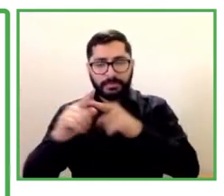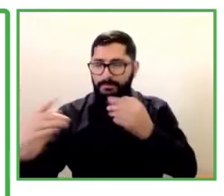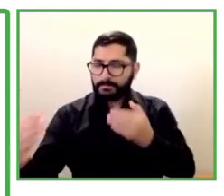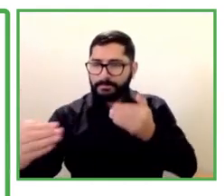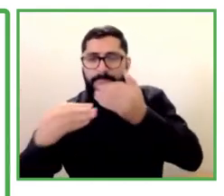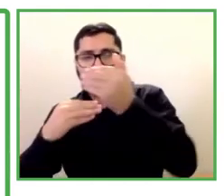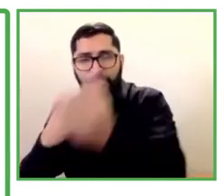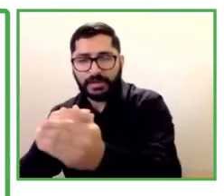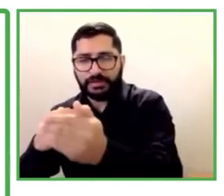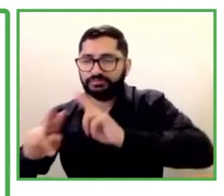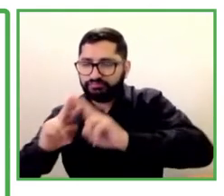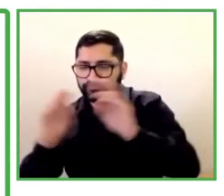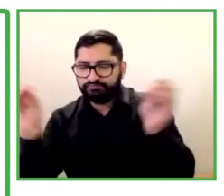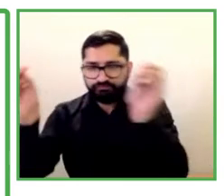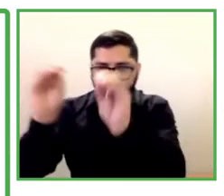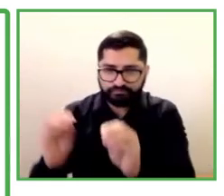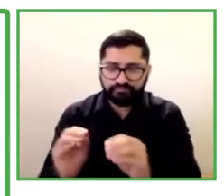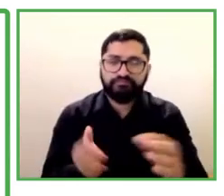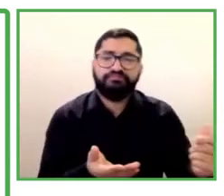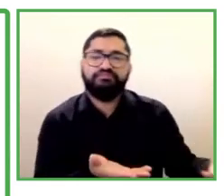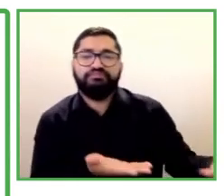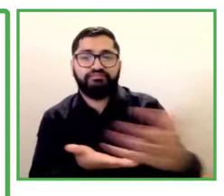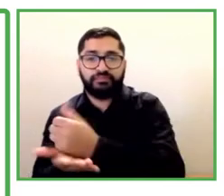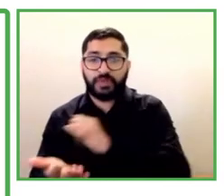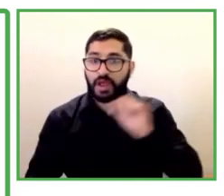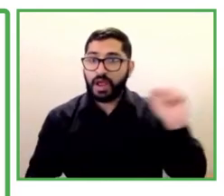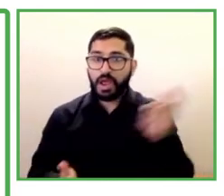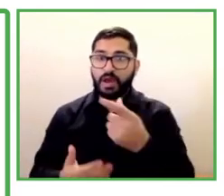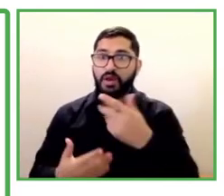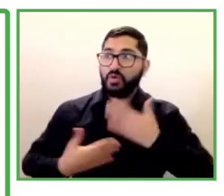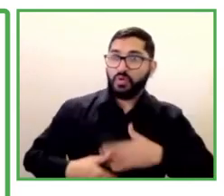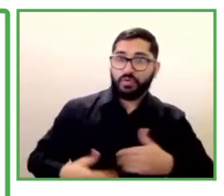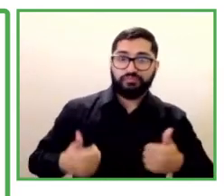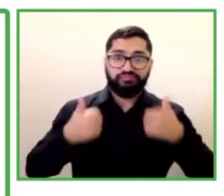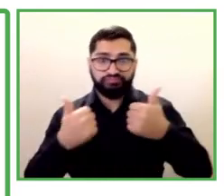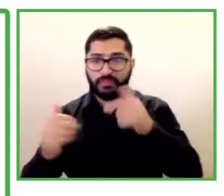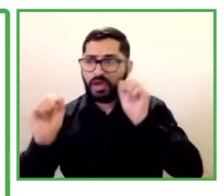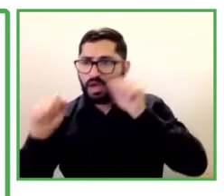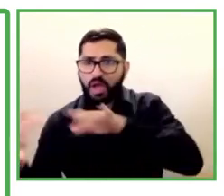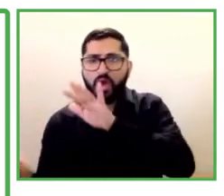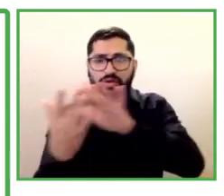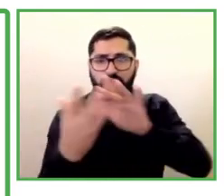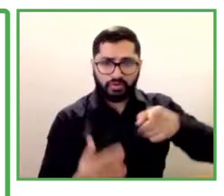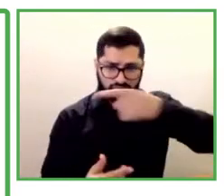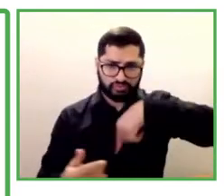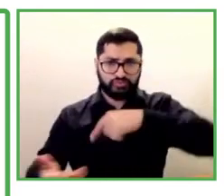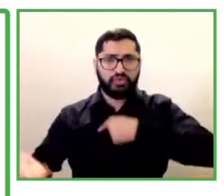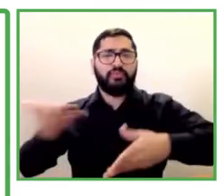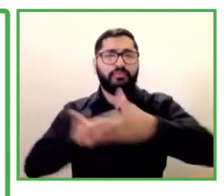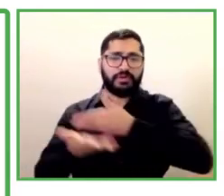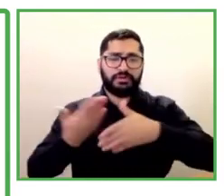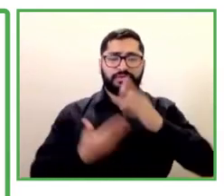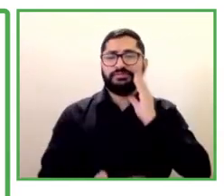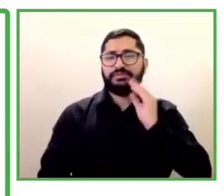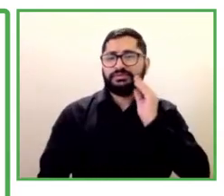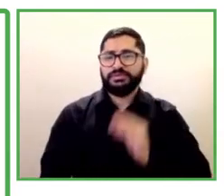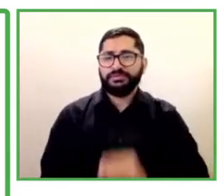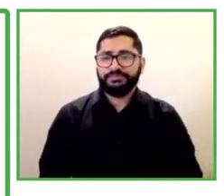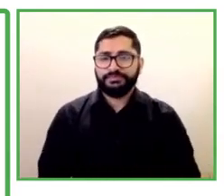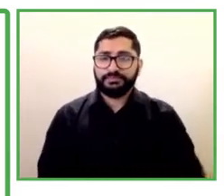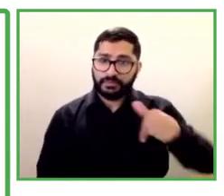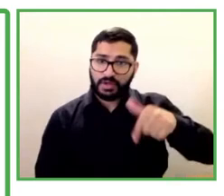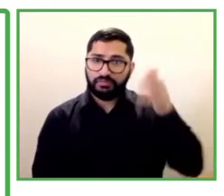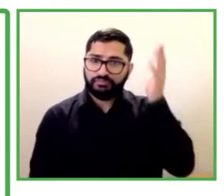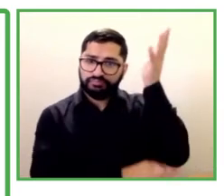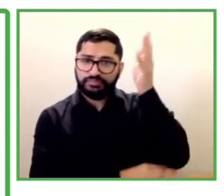for collaboration with us. Through the Xero Project conference, we found a great partner, a mentor,